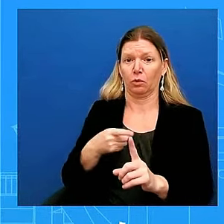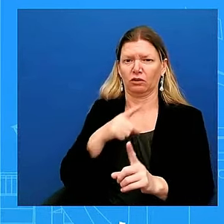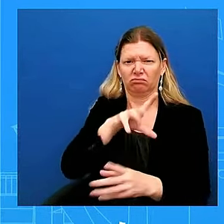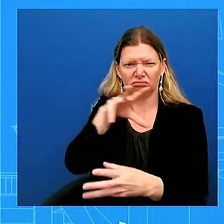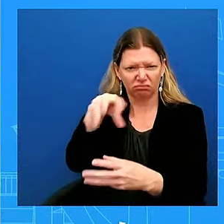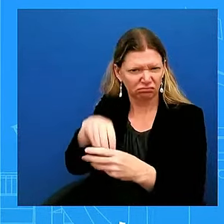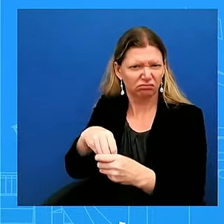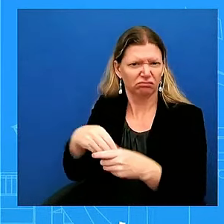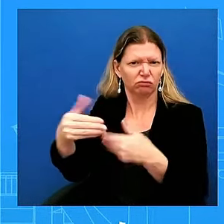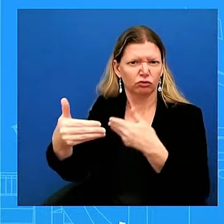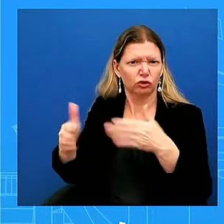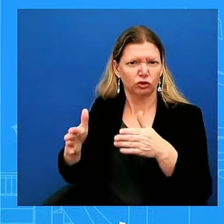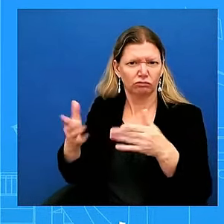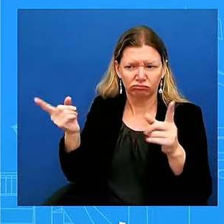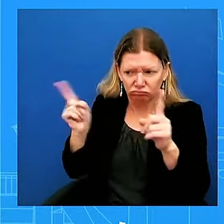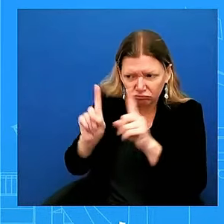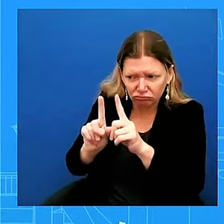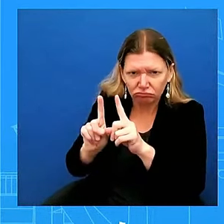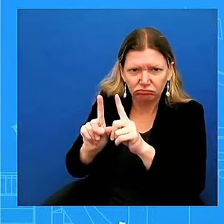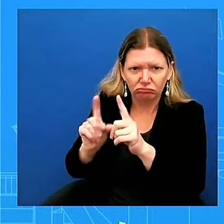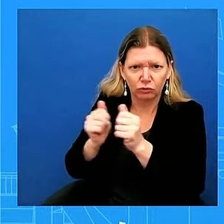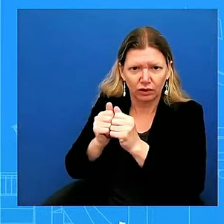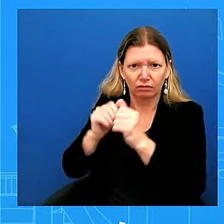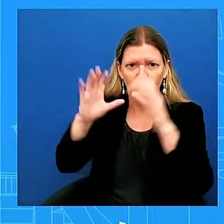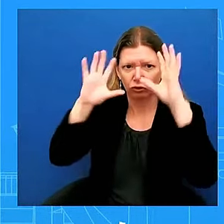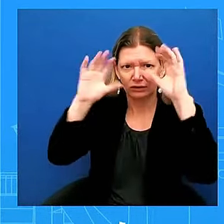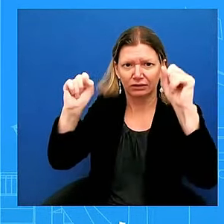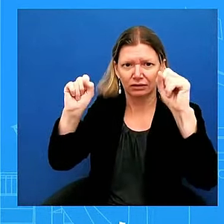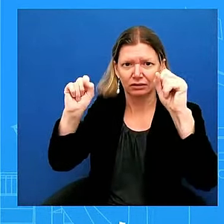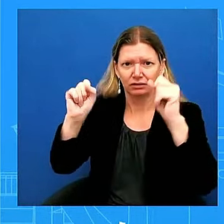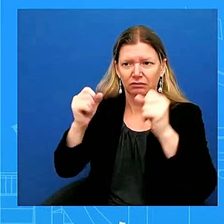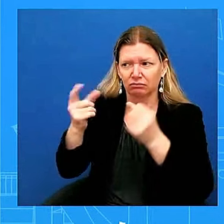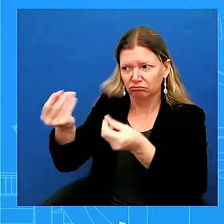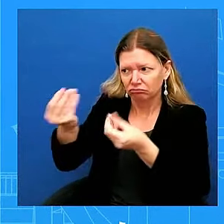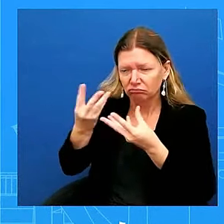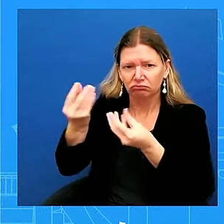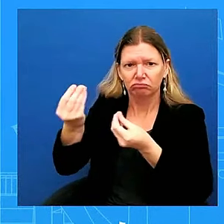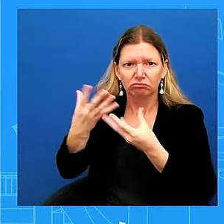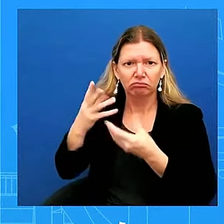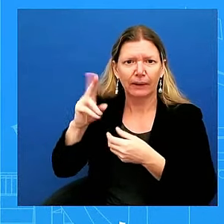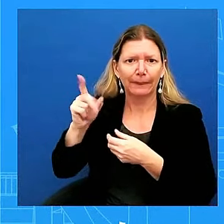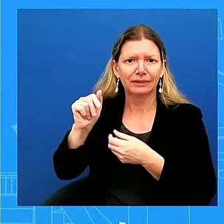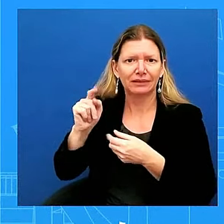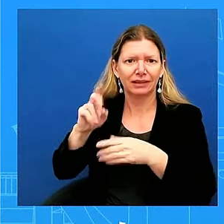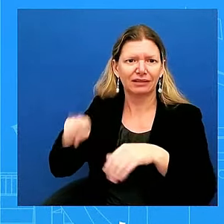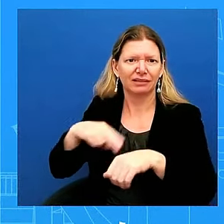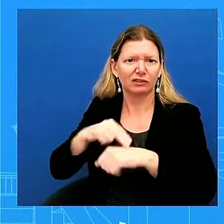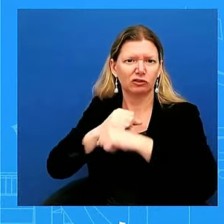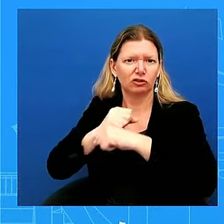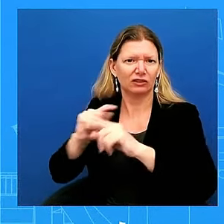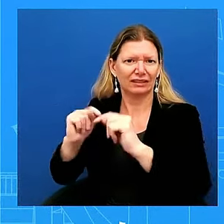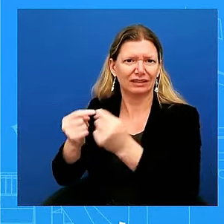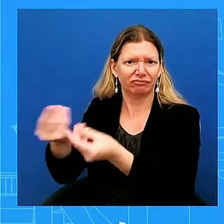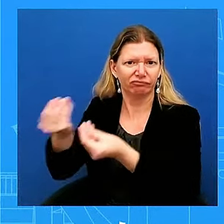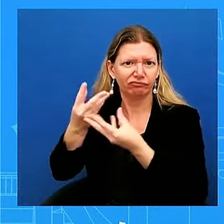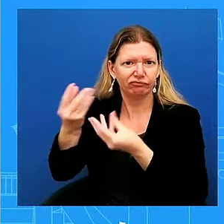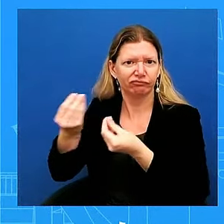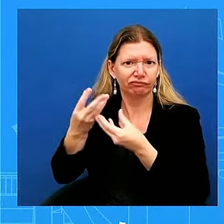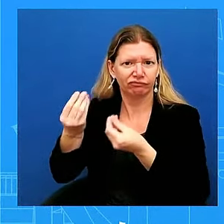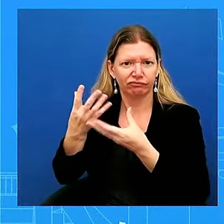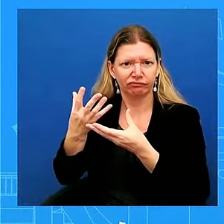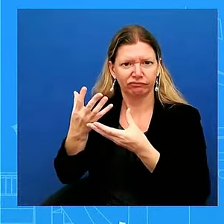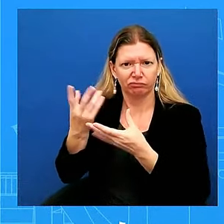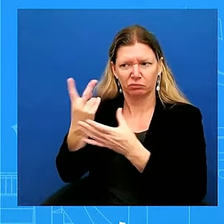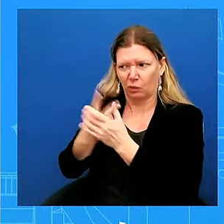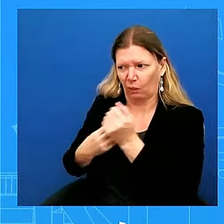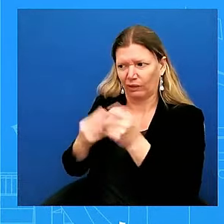security team and others that is part of his – part of his team on these important issues as we talk about